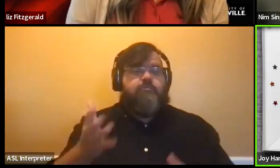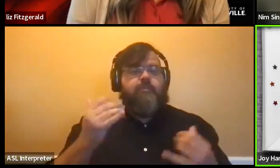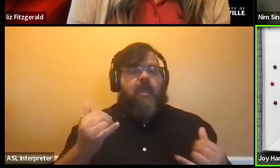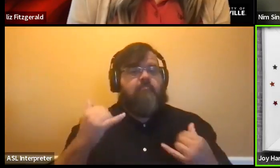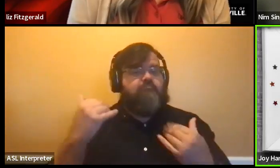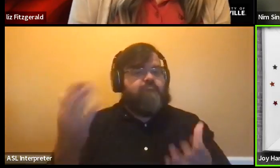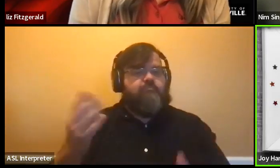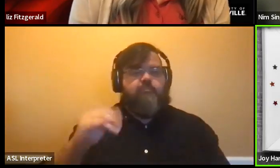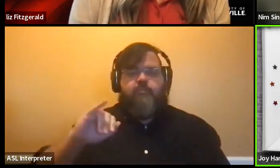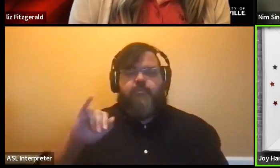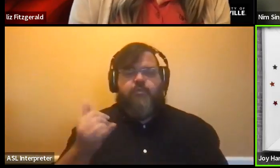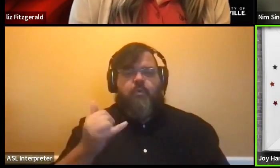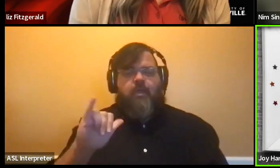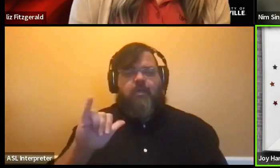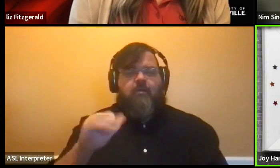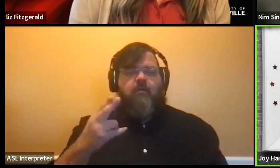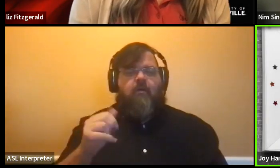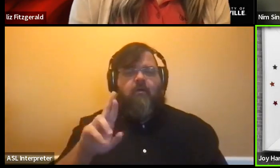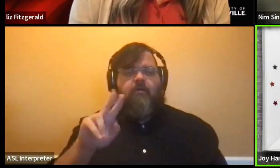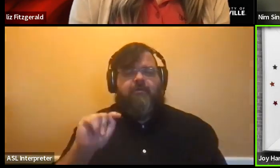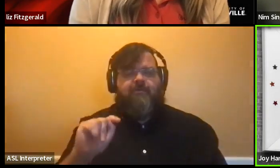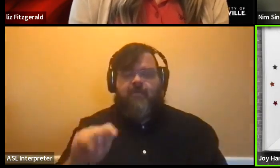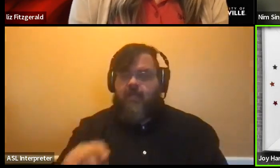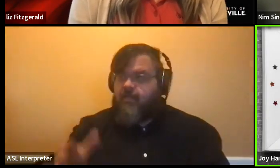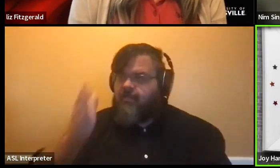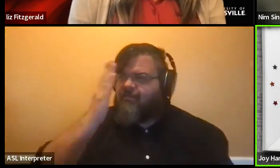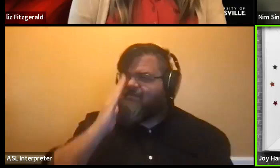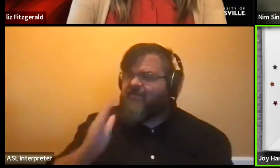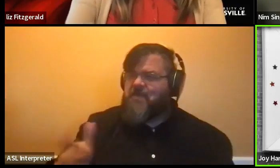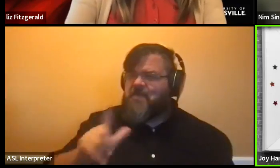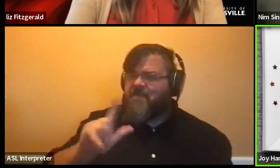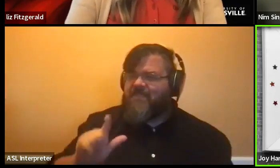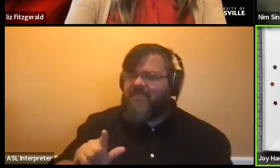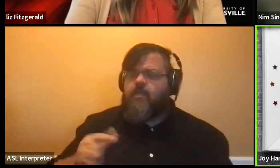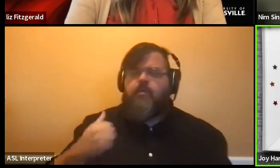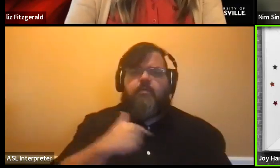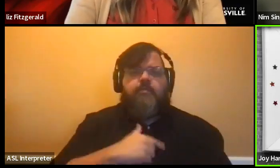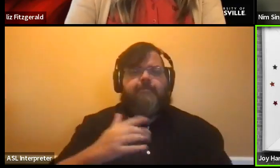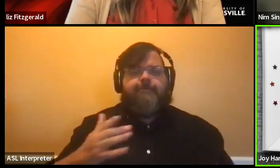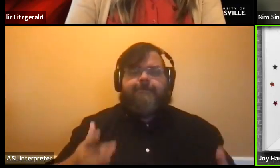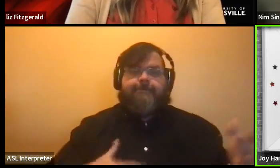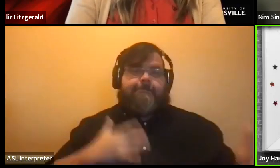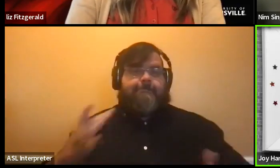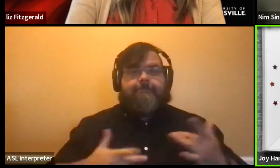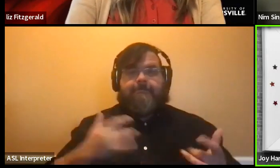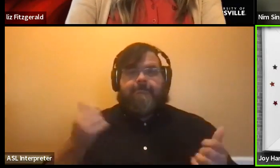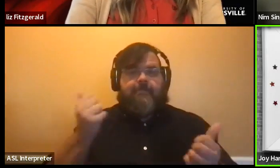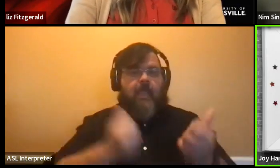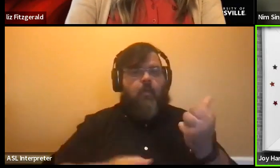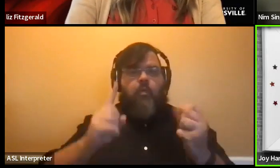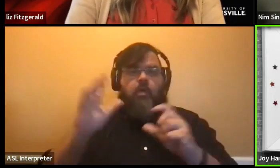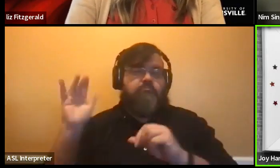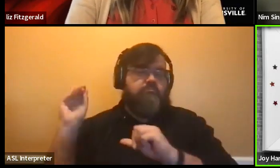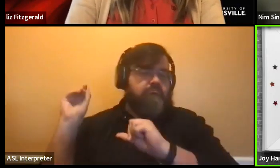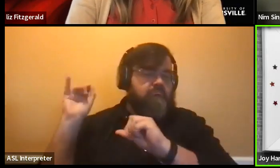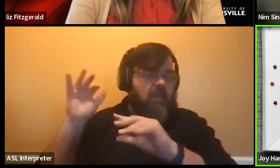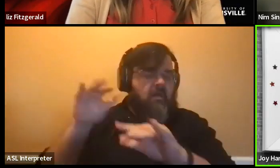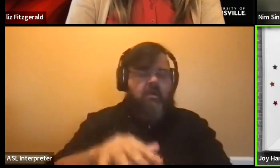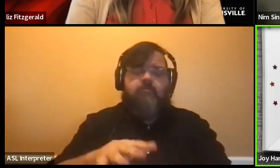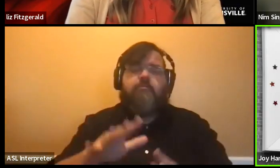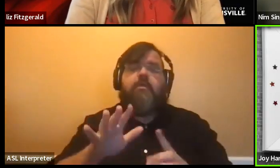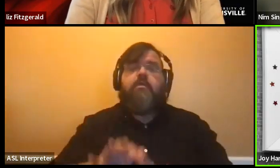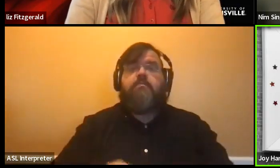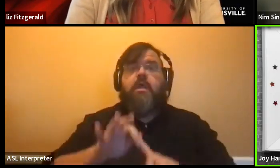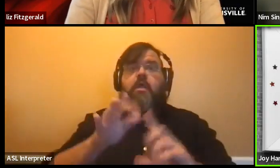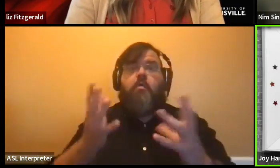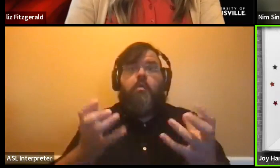Thank you, Liz. We are very excited to have everybody on in the session tonight. And we especially want to make